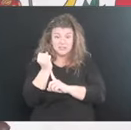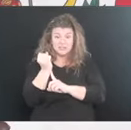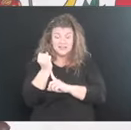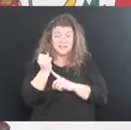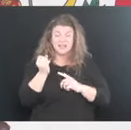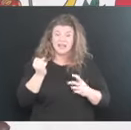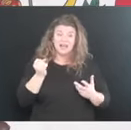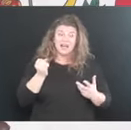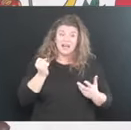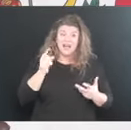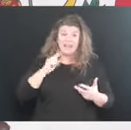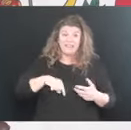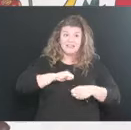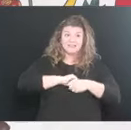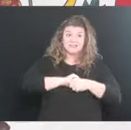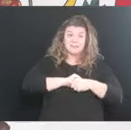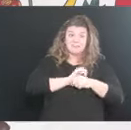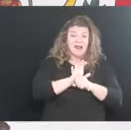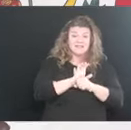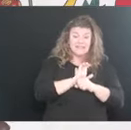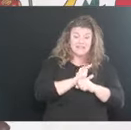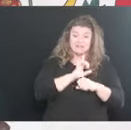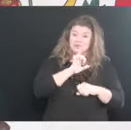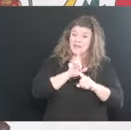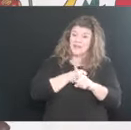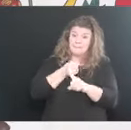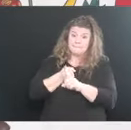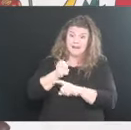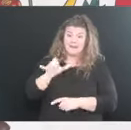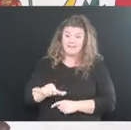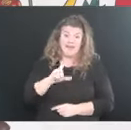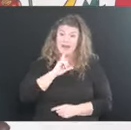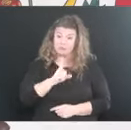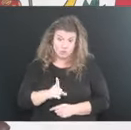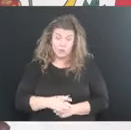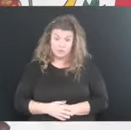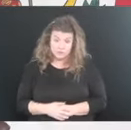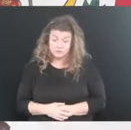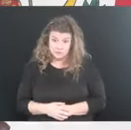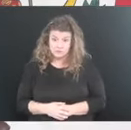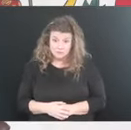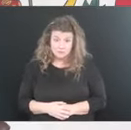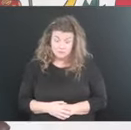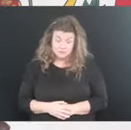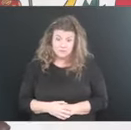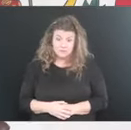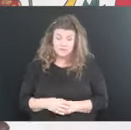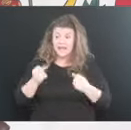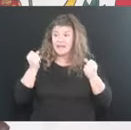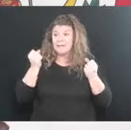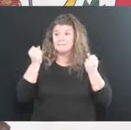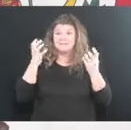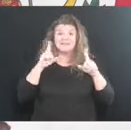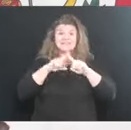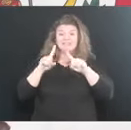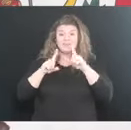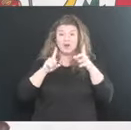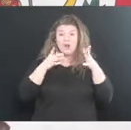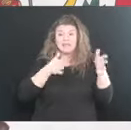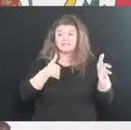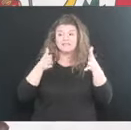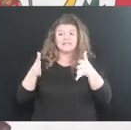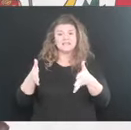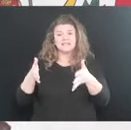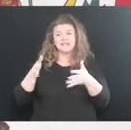this pandemic has probably weighed heavily on that as well, you know, and, uh, and in many ways, you know,